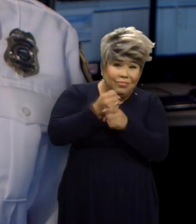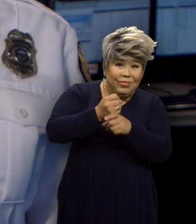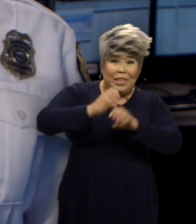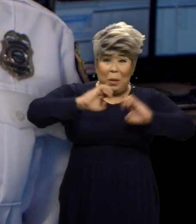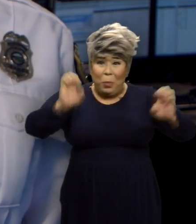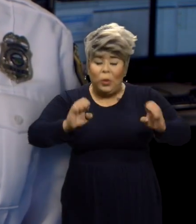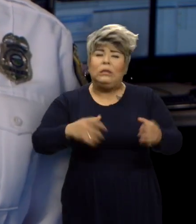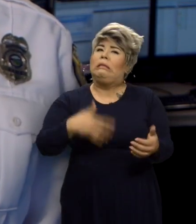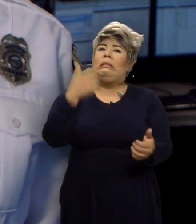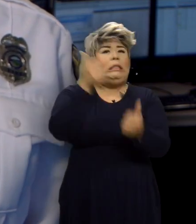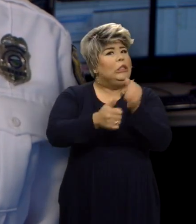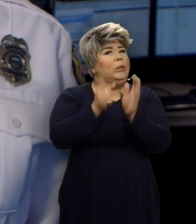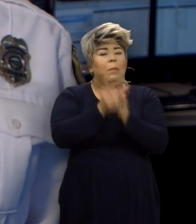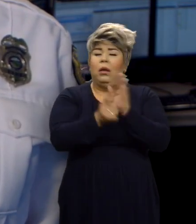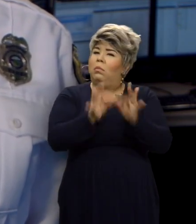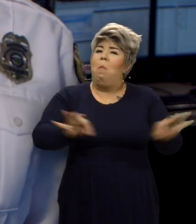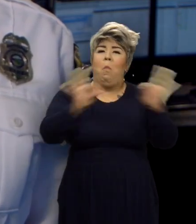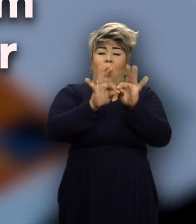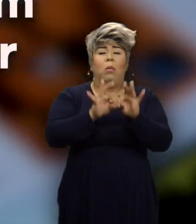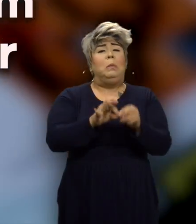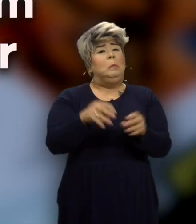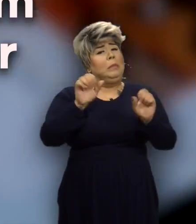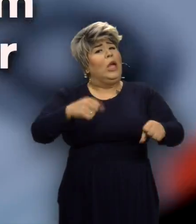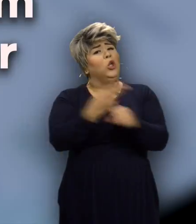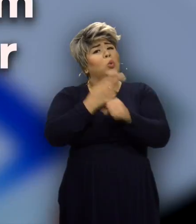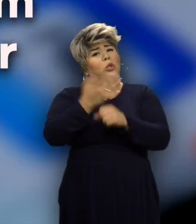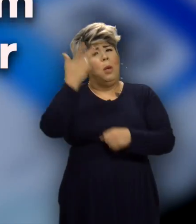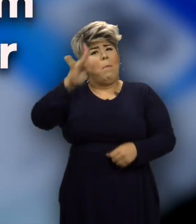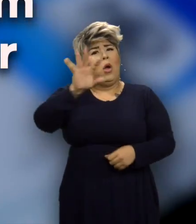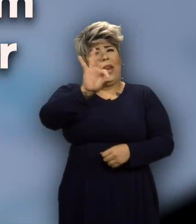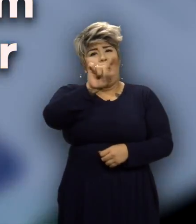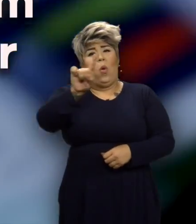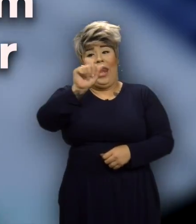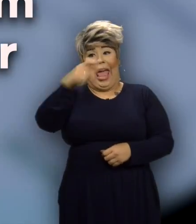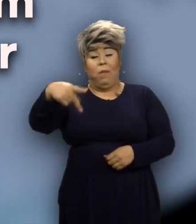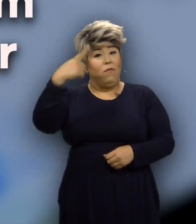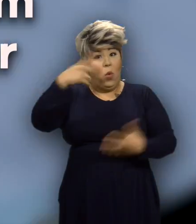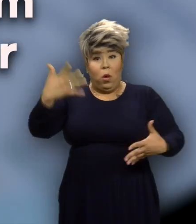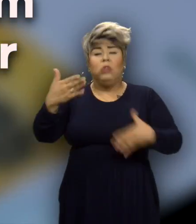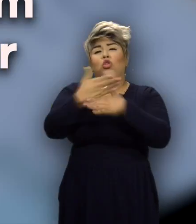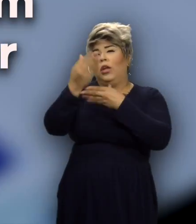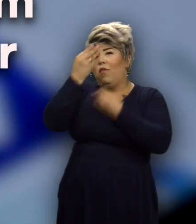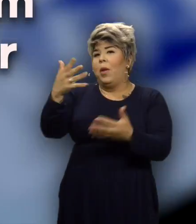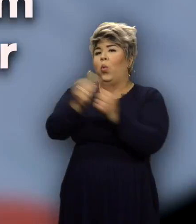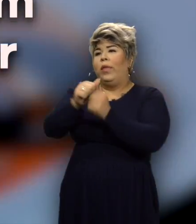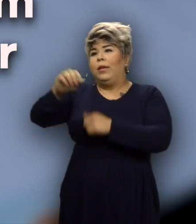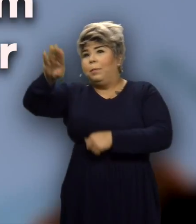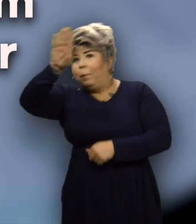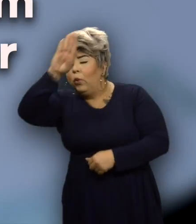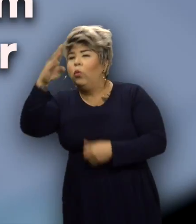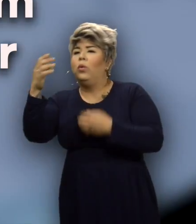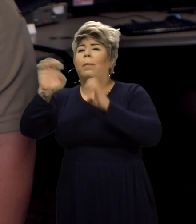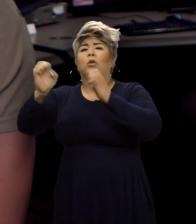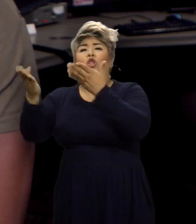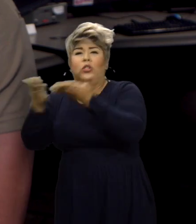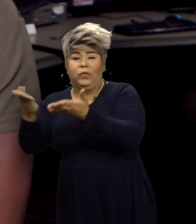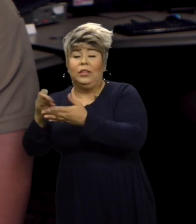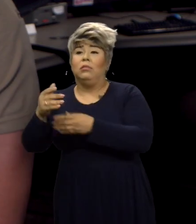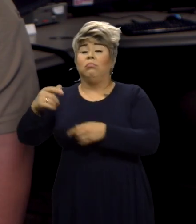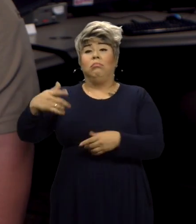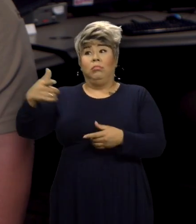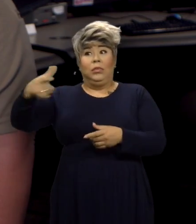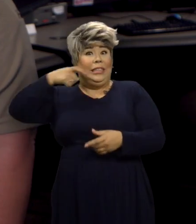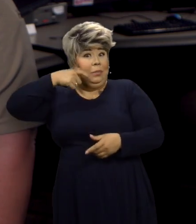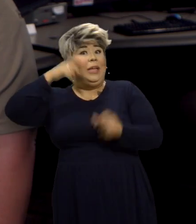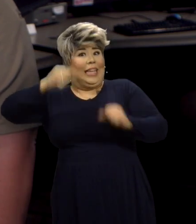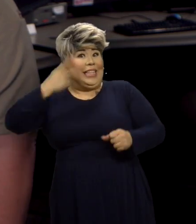During an emergency, seconds matter. Use the free Smart 911 app to provide vital information to first responders. Dispatchers